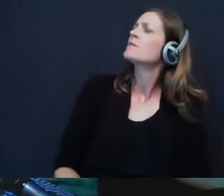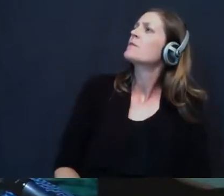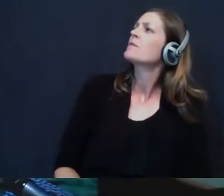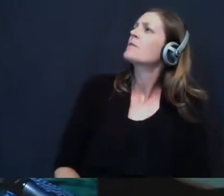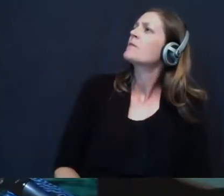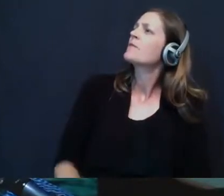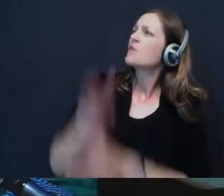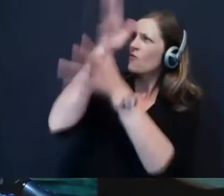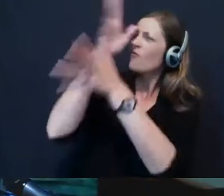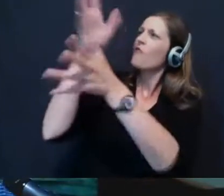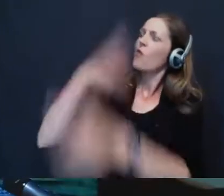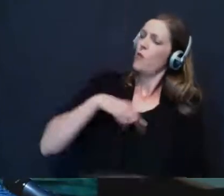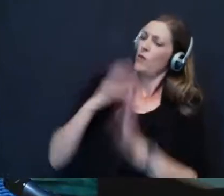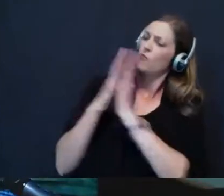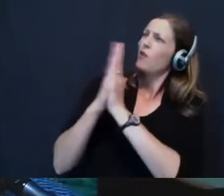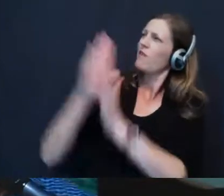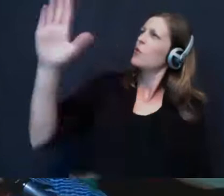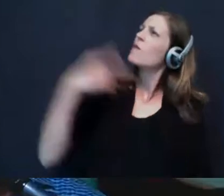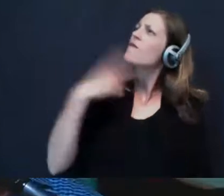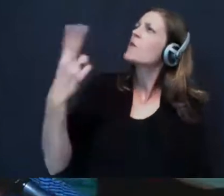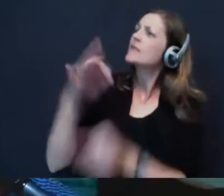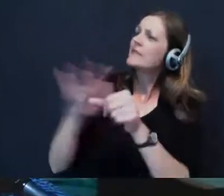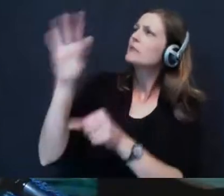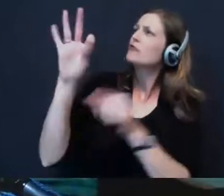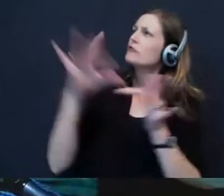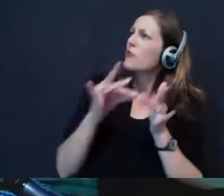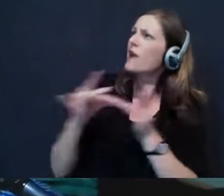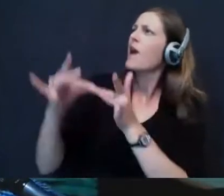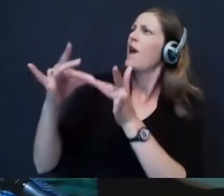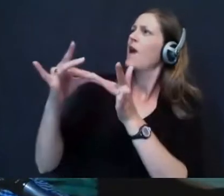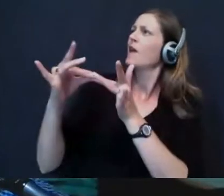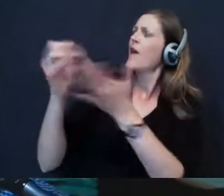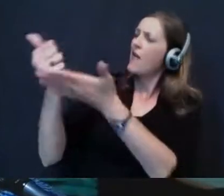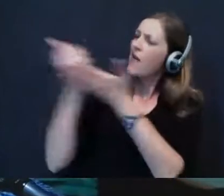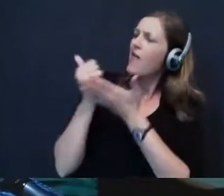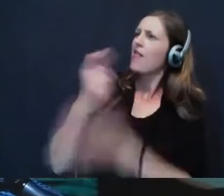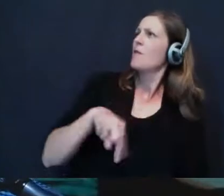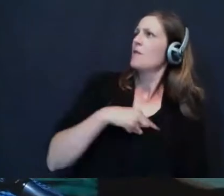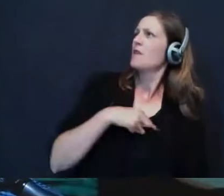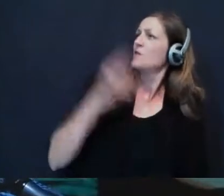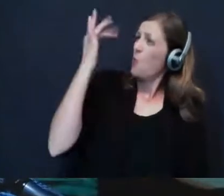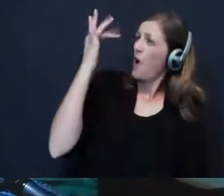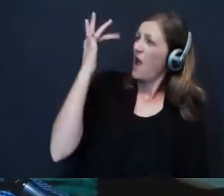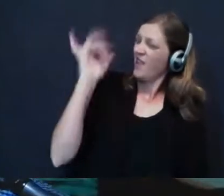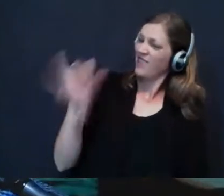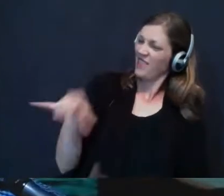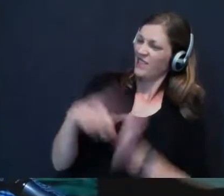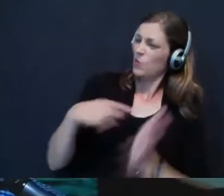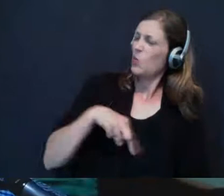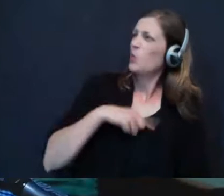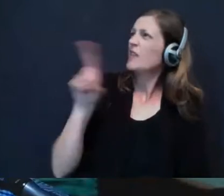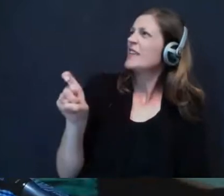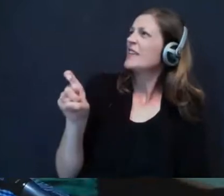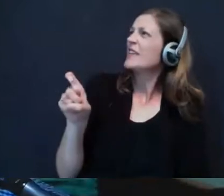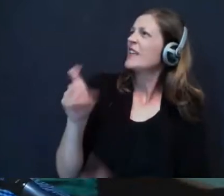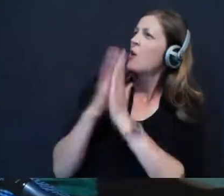So Father, we pray for your voice and your spirit to guide, lead, shepherd us, because that's what we need. And I pray that you would